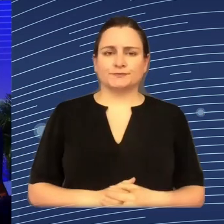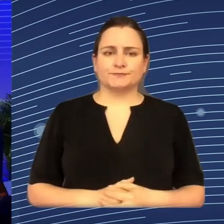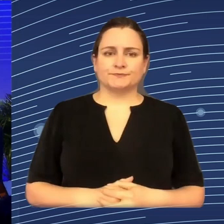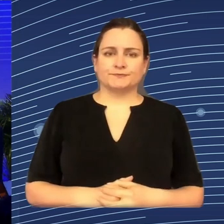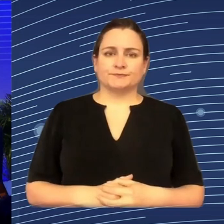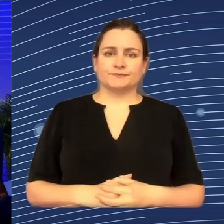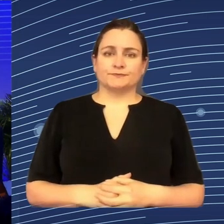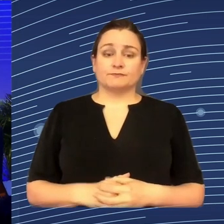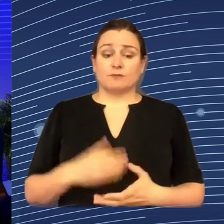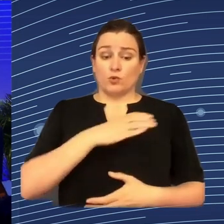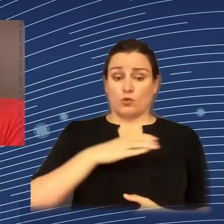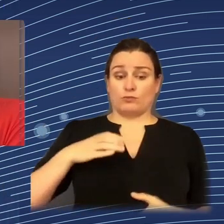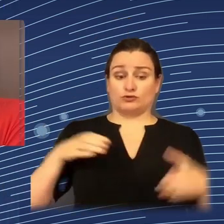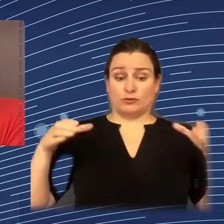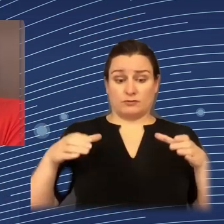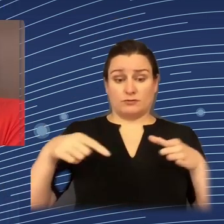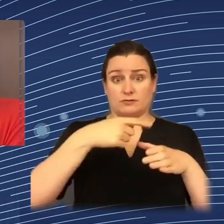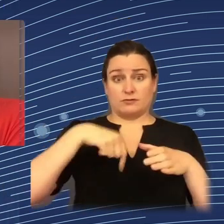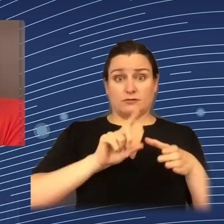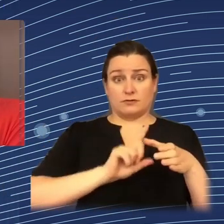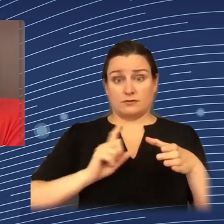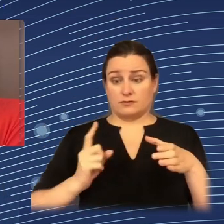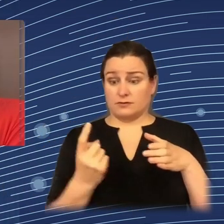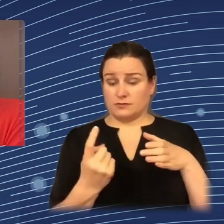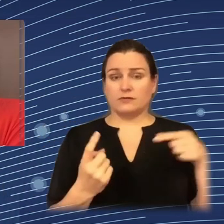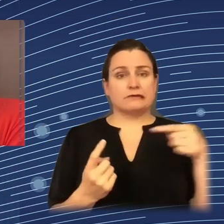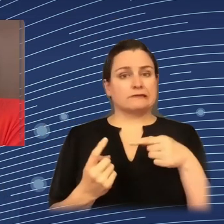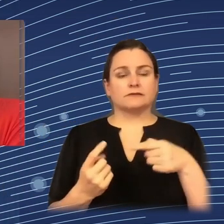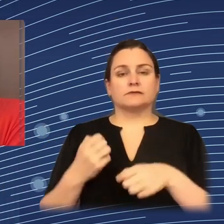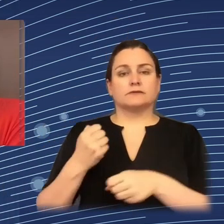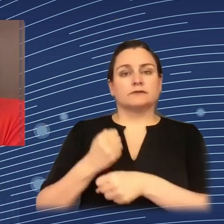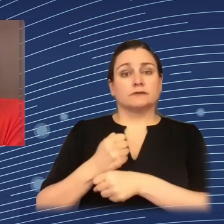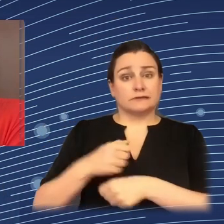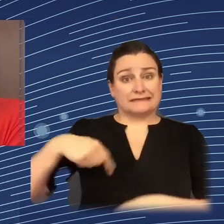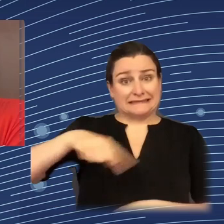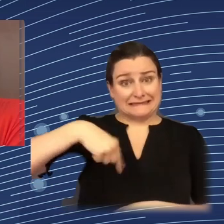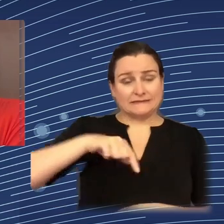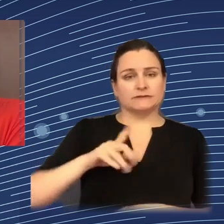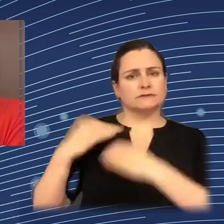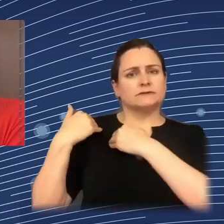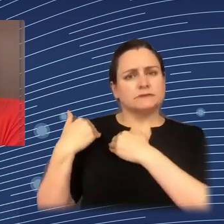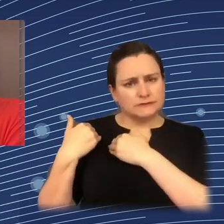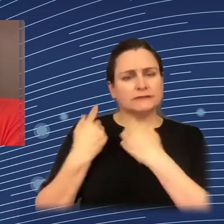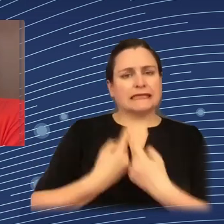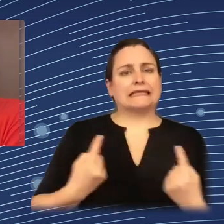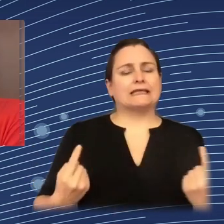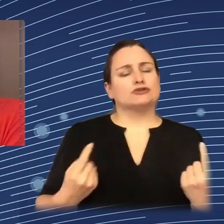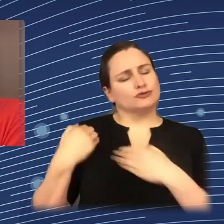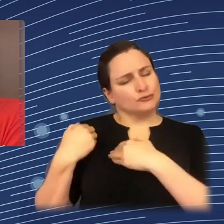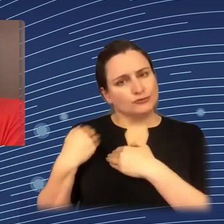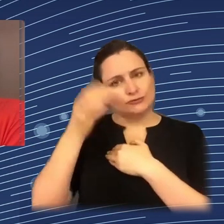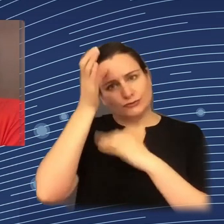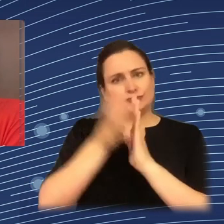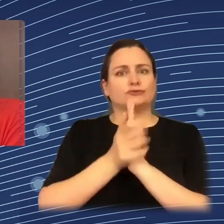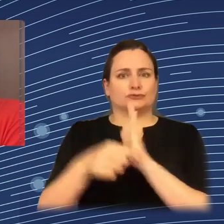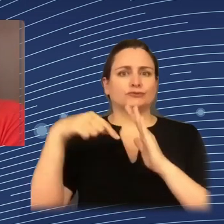You can't possibly regulate this because you don't have the expertise to understand what is going on. And I've been 15 years in the Commission and I heard that argument